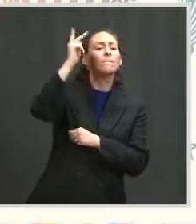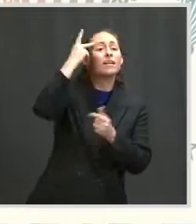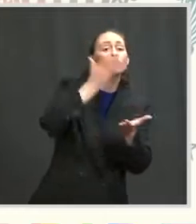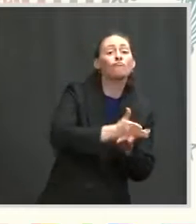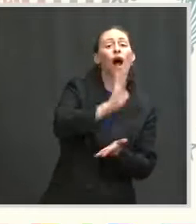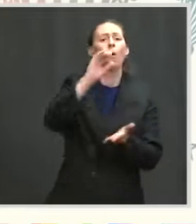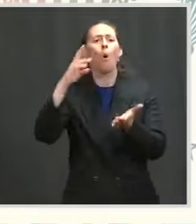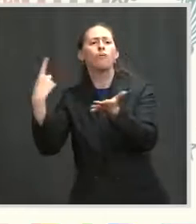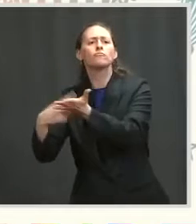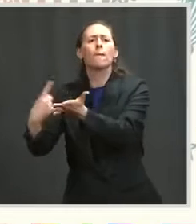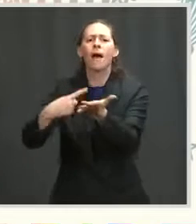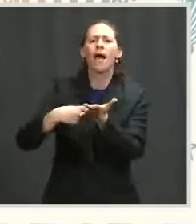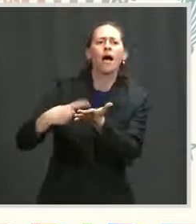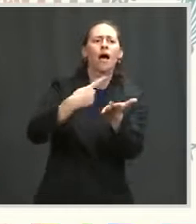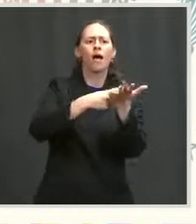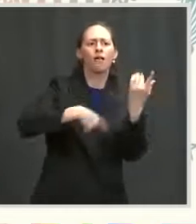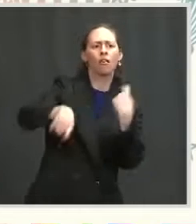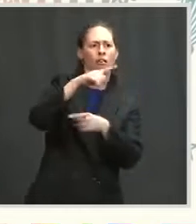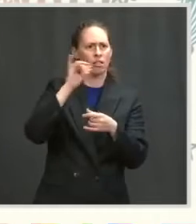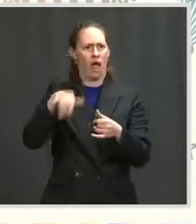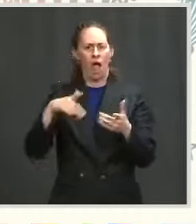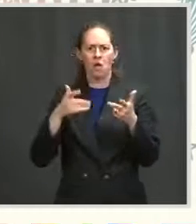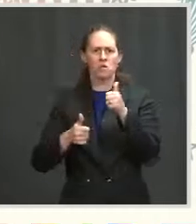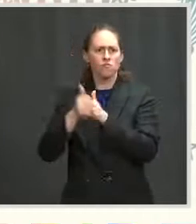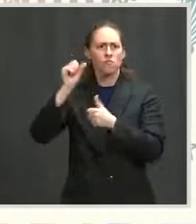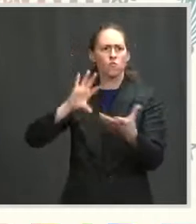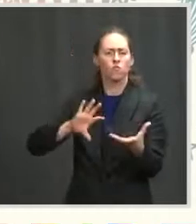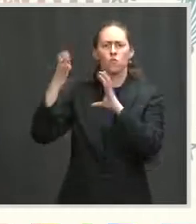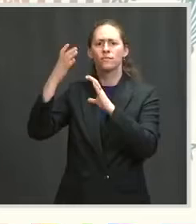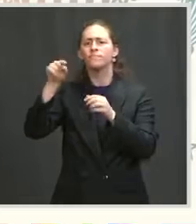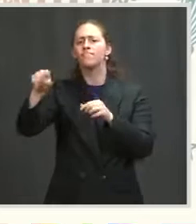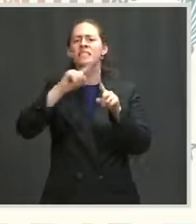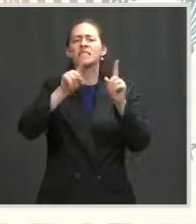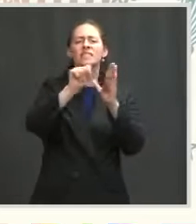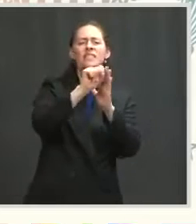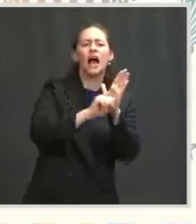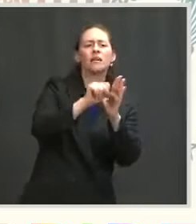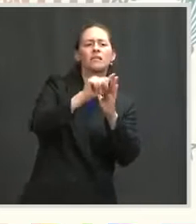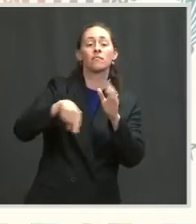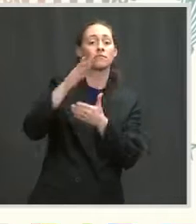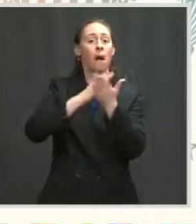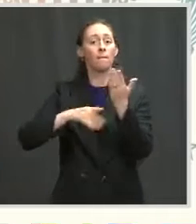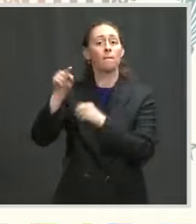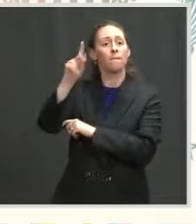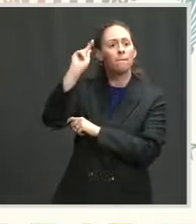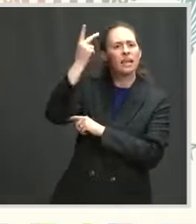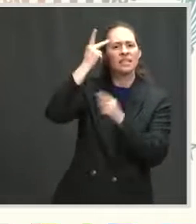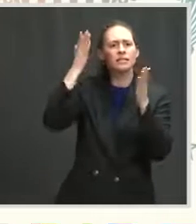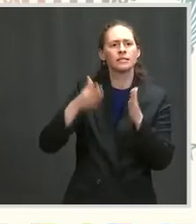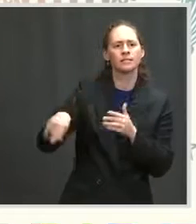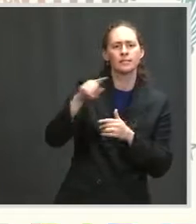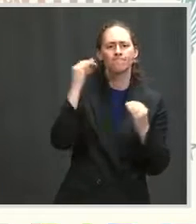especially dangerous political strategy arising in some states right now, as some politicians try to gain advantage by picking